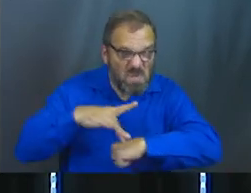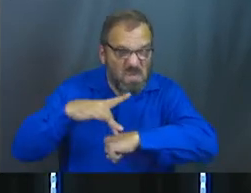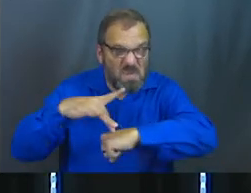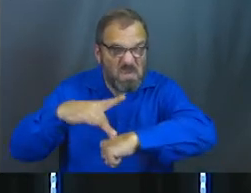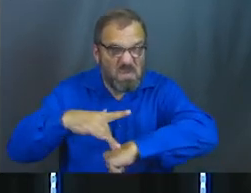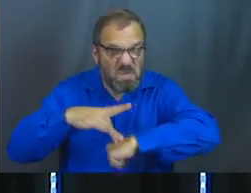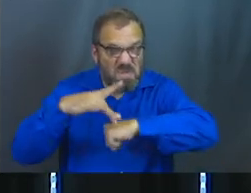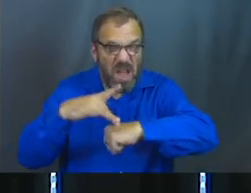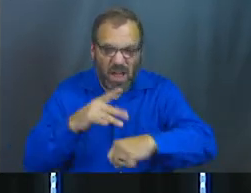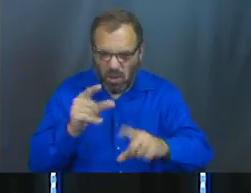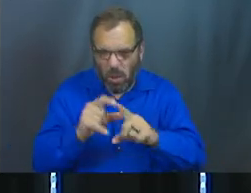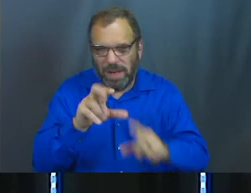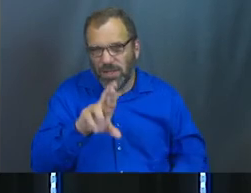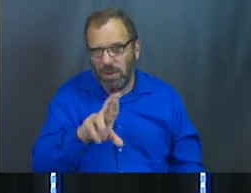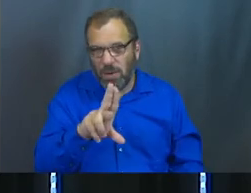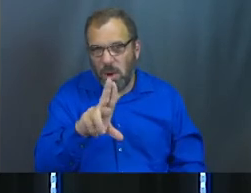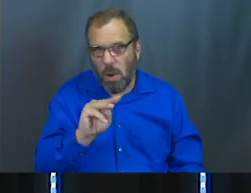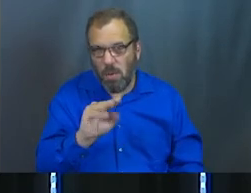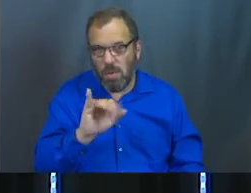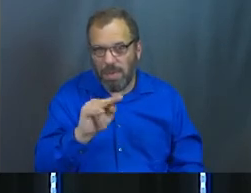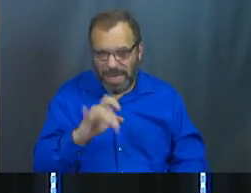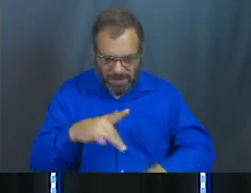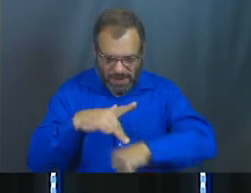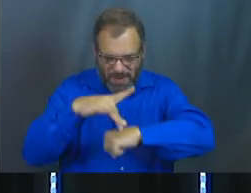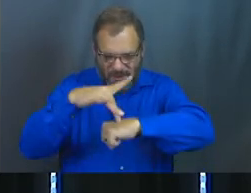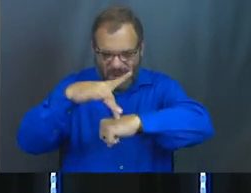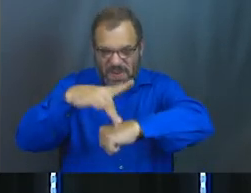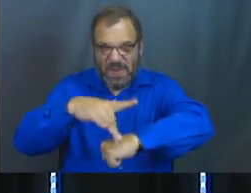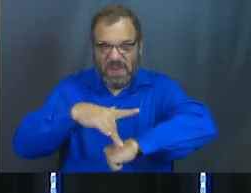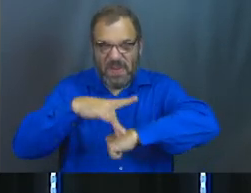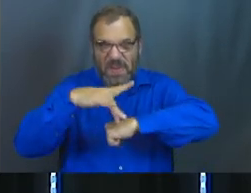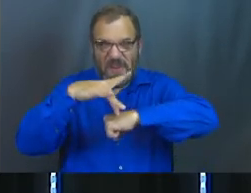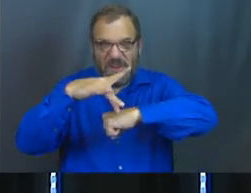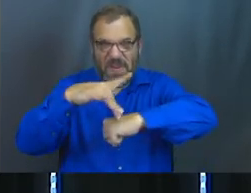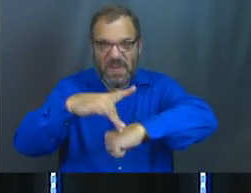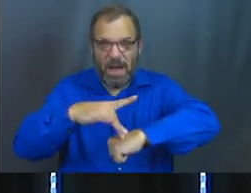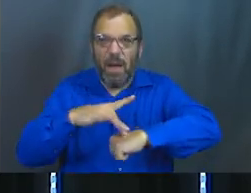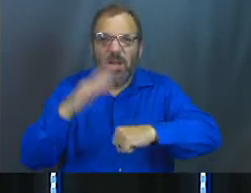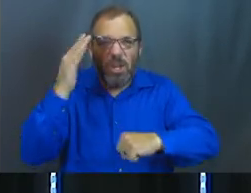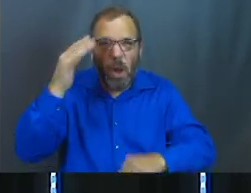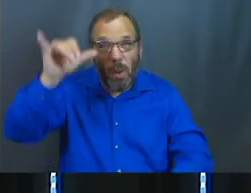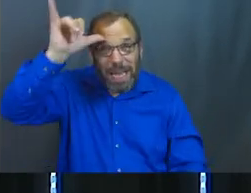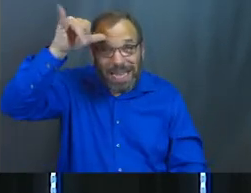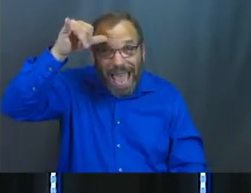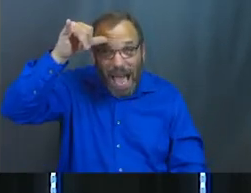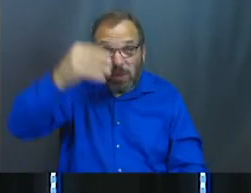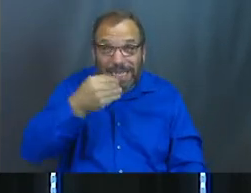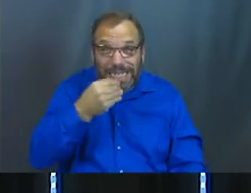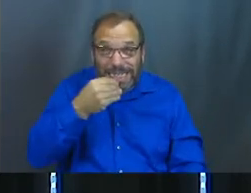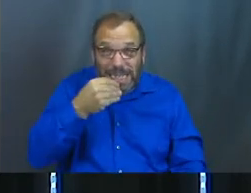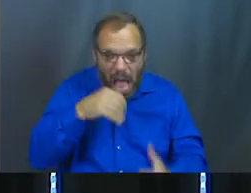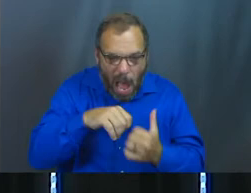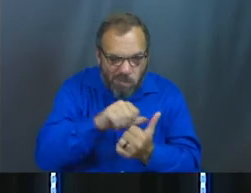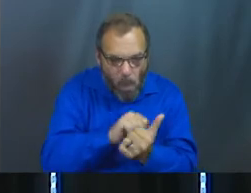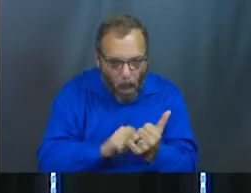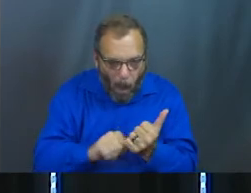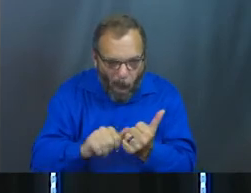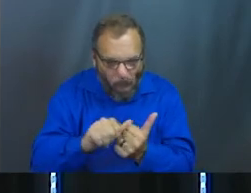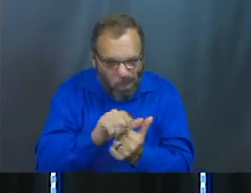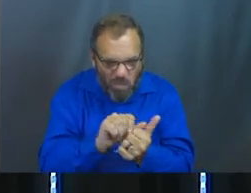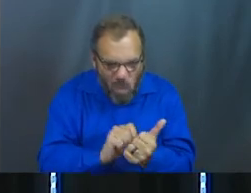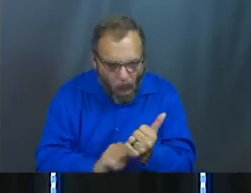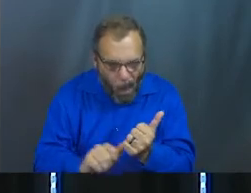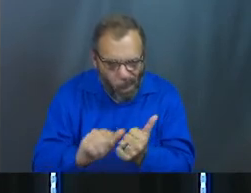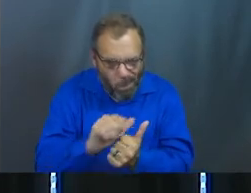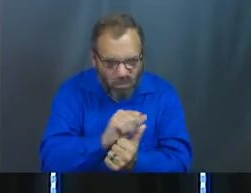Do you know what ruminate is? Ruminate is like cows chew the cud. Do you